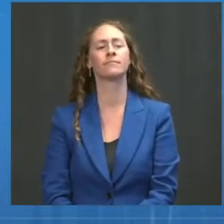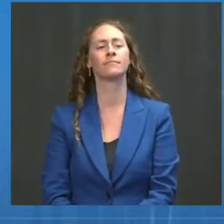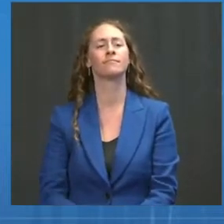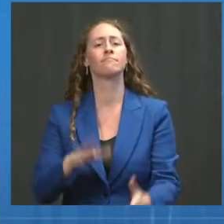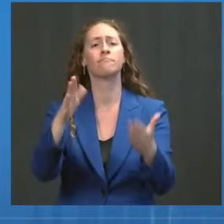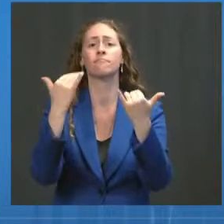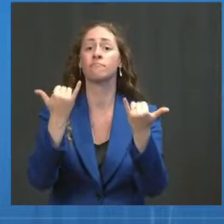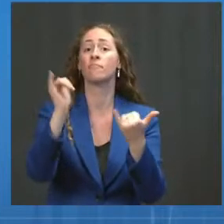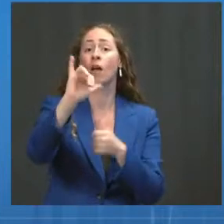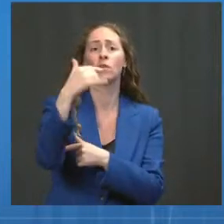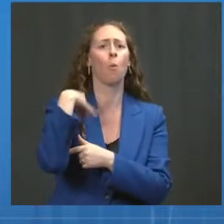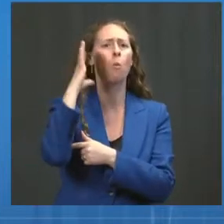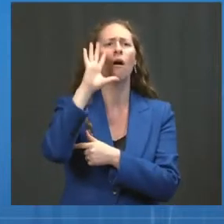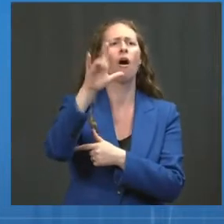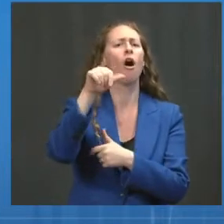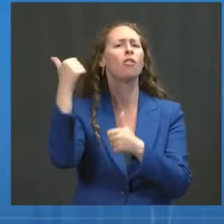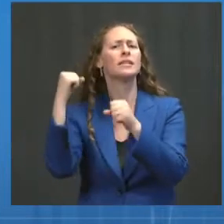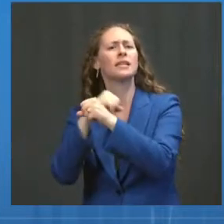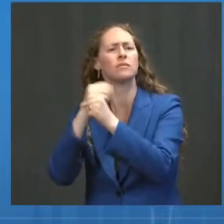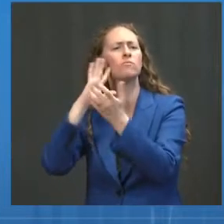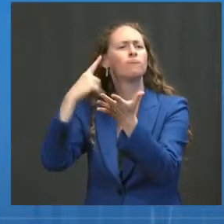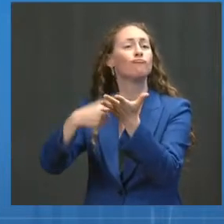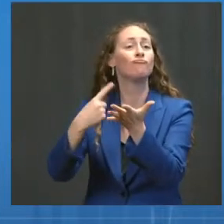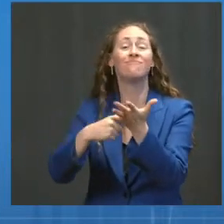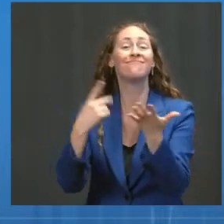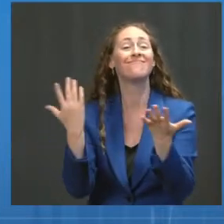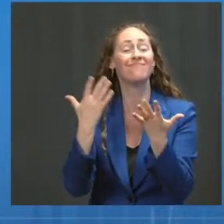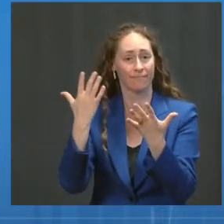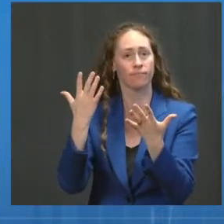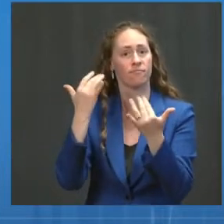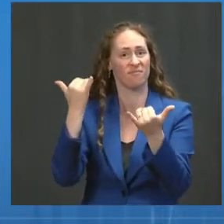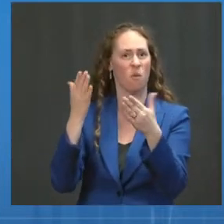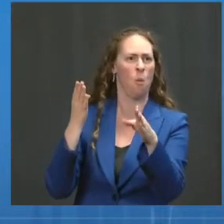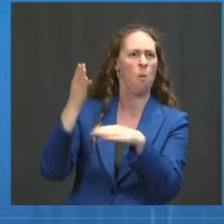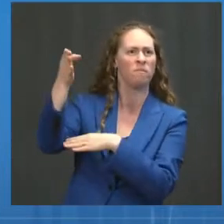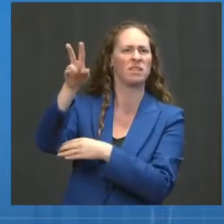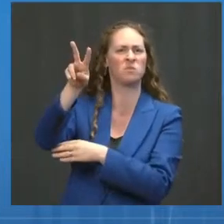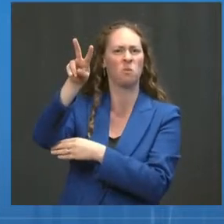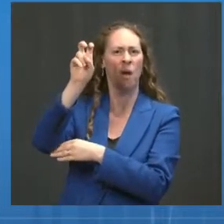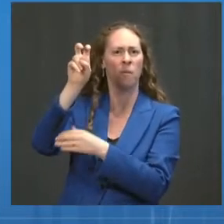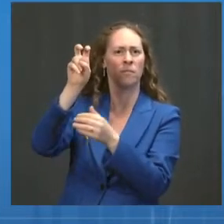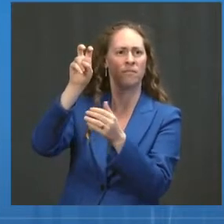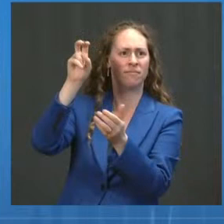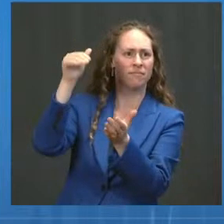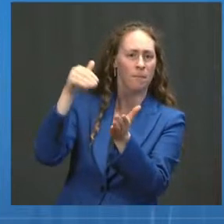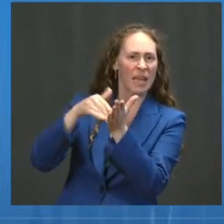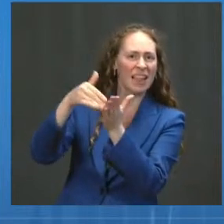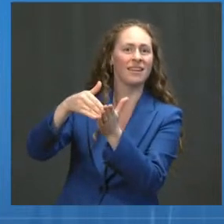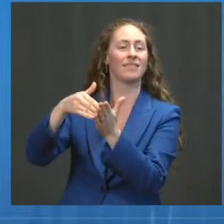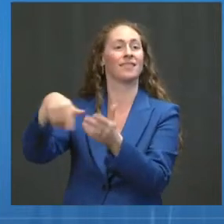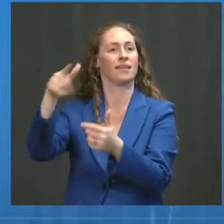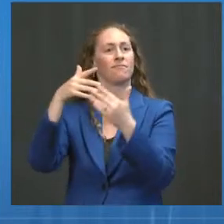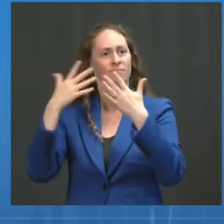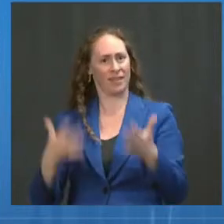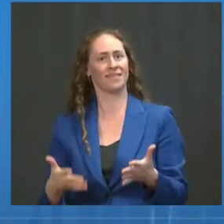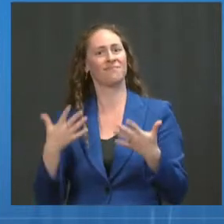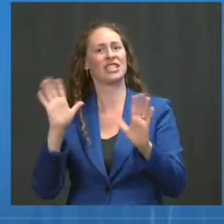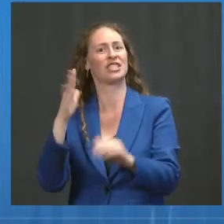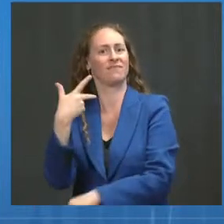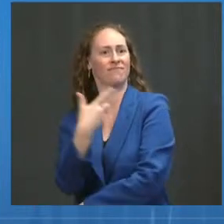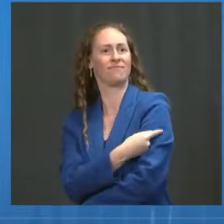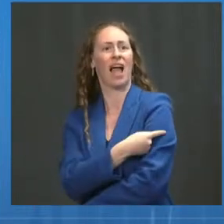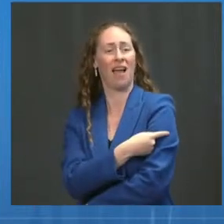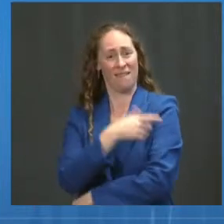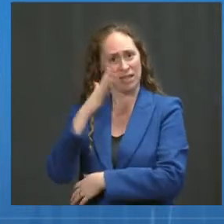200 million Americans with at least their first shot. Now, 200 million Americans with at least one